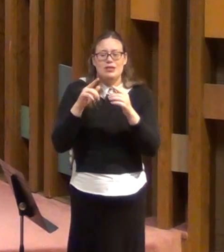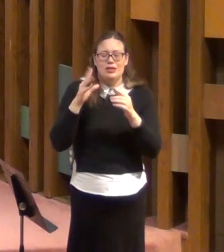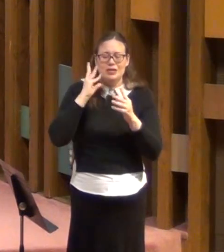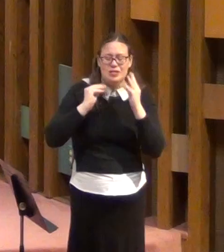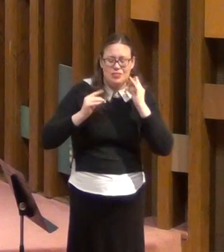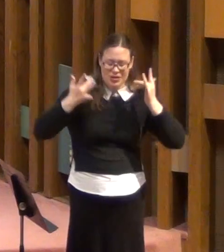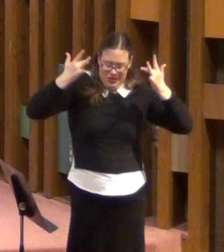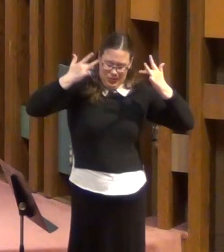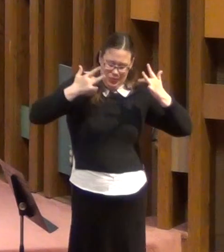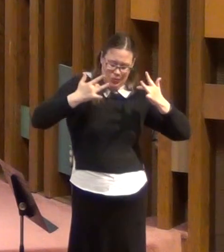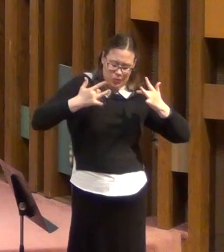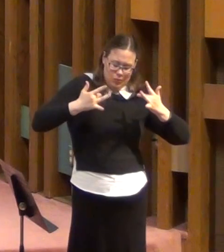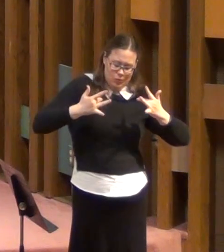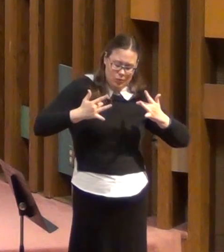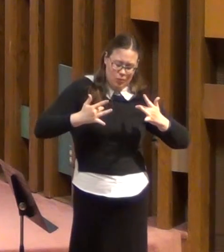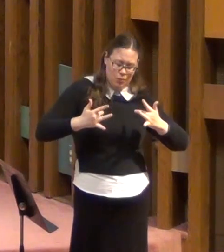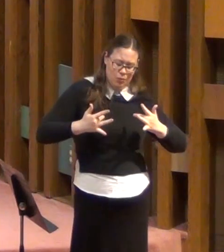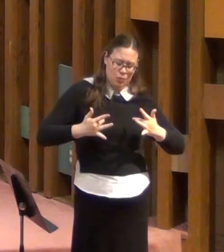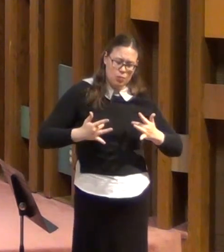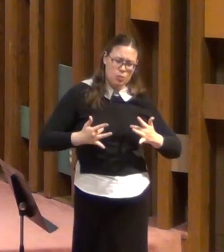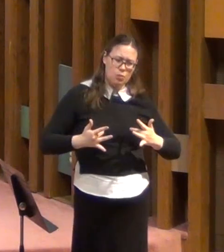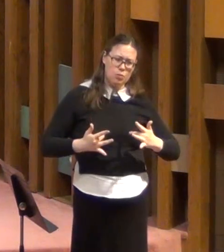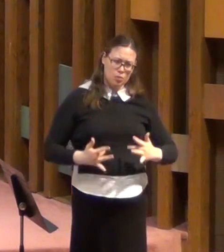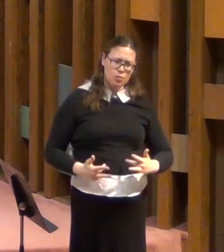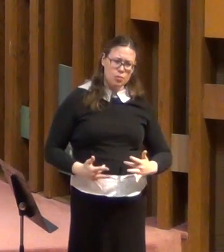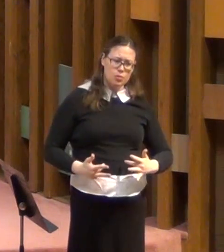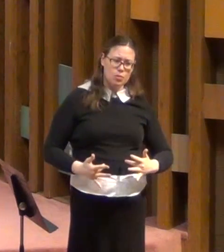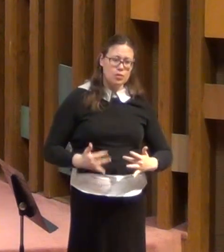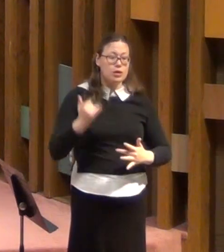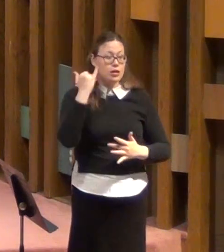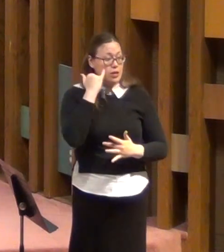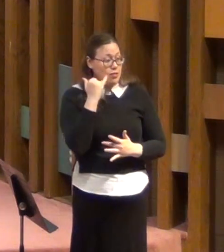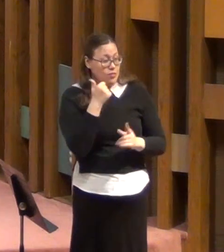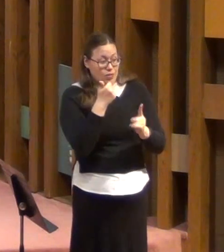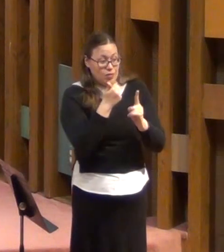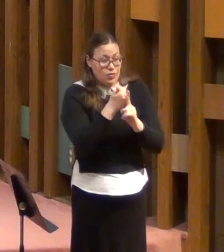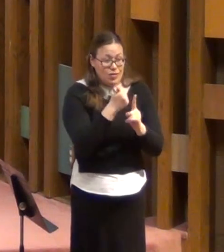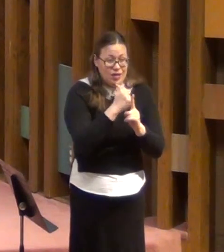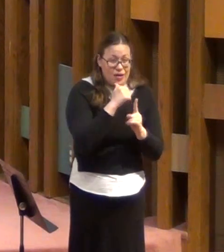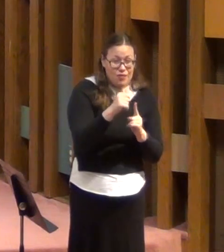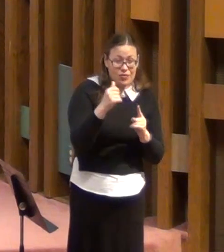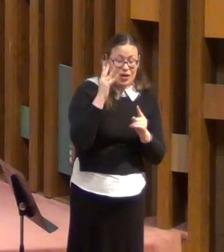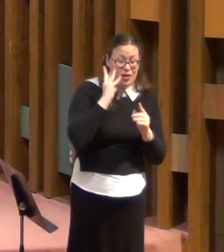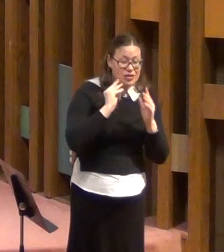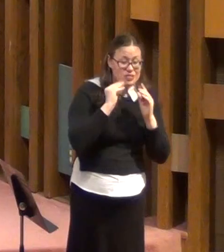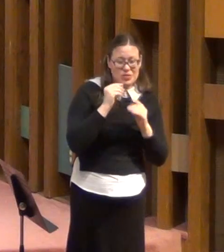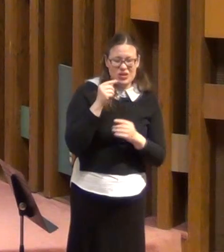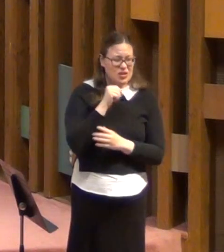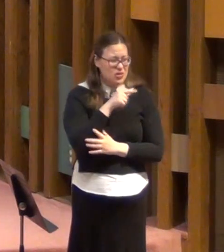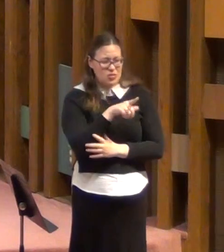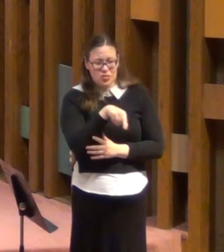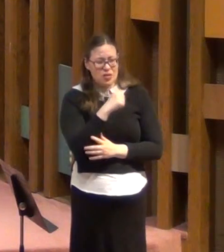If you've never been in that place, you don't know how that really feels.